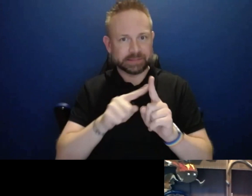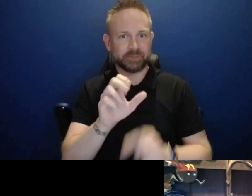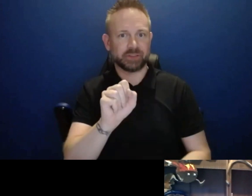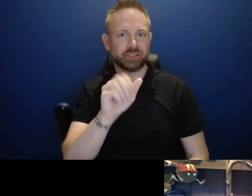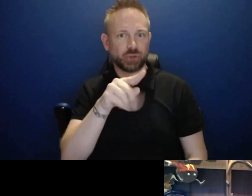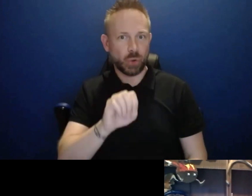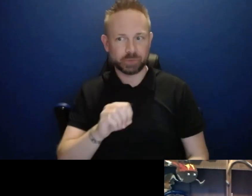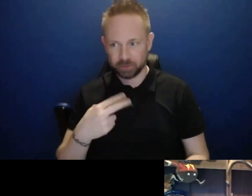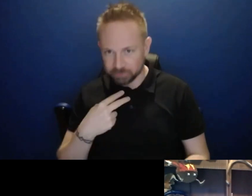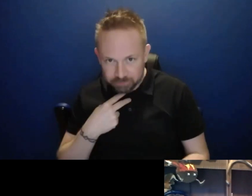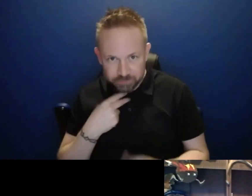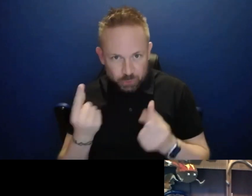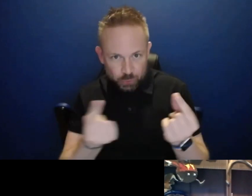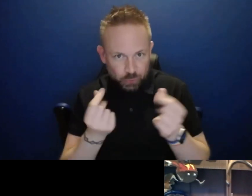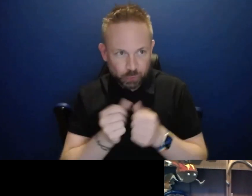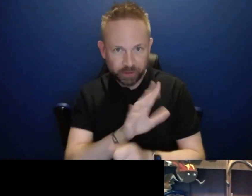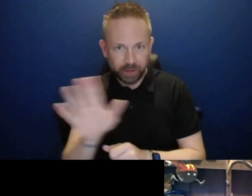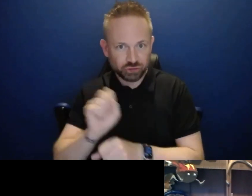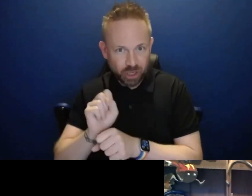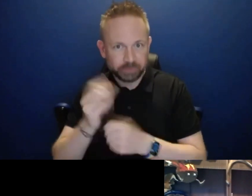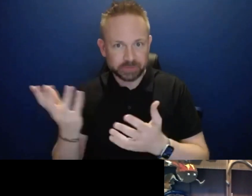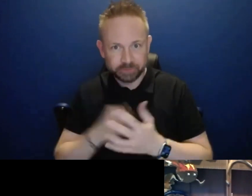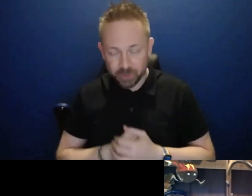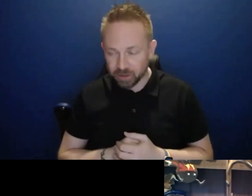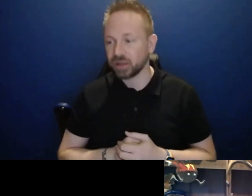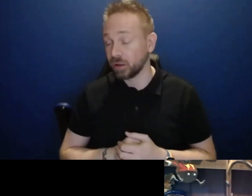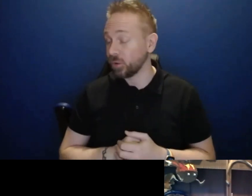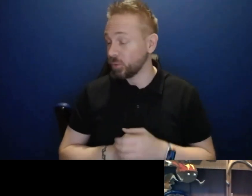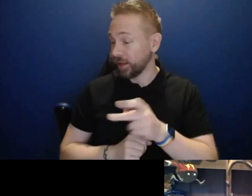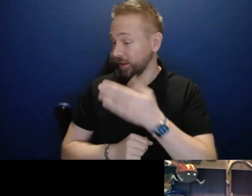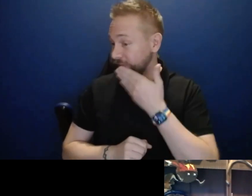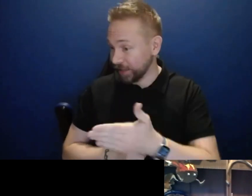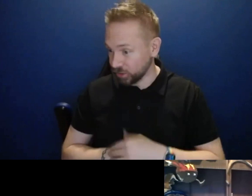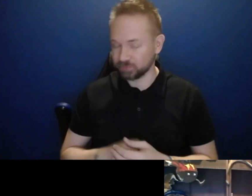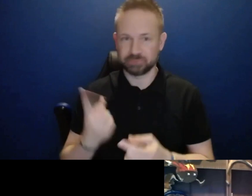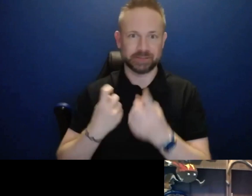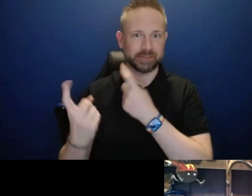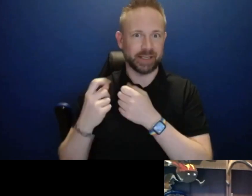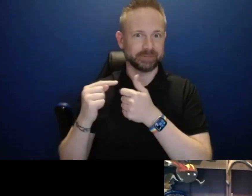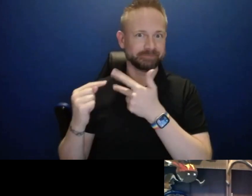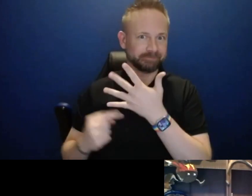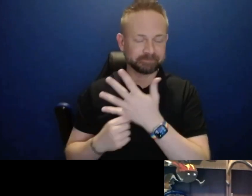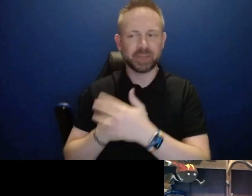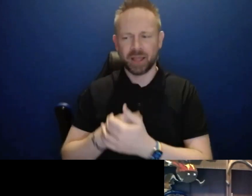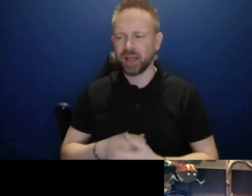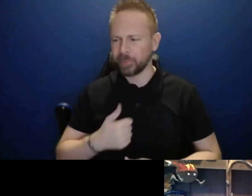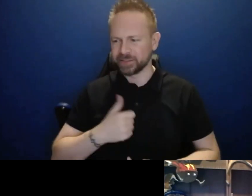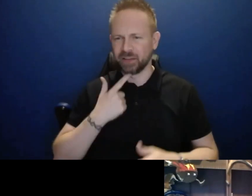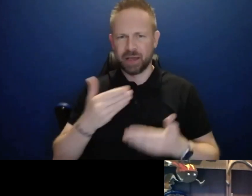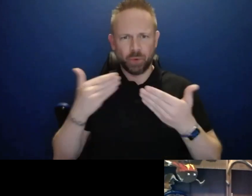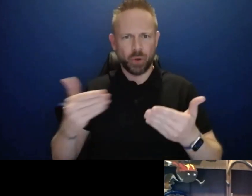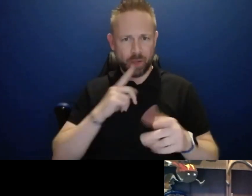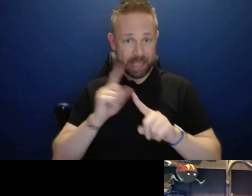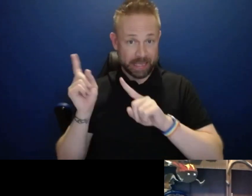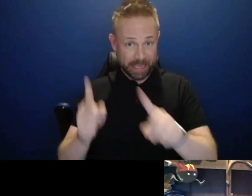Thanks, thanks Broderick. There's a fair bit there. I'm going to try to answer first, and then I'm going to turn it